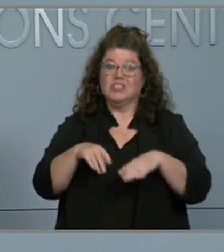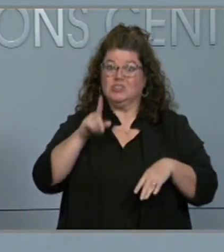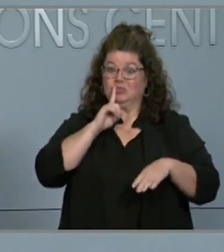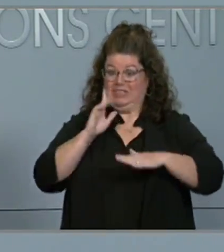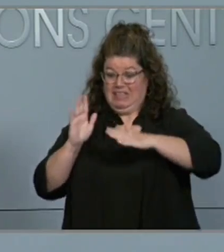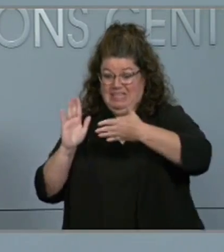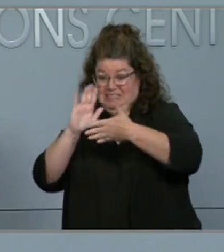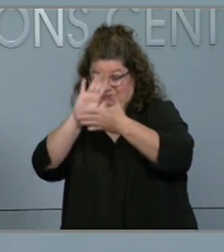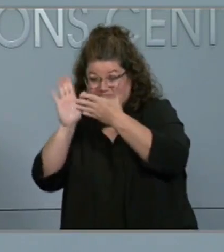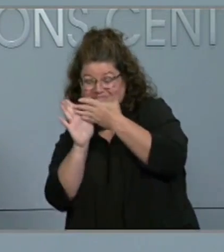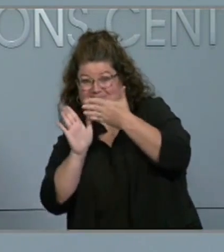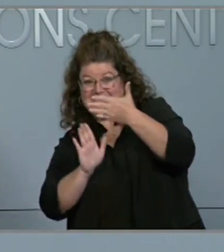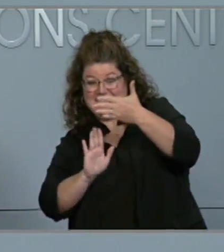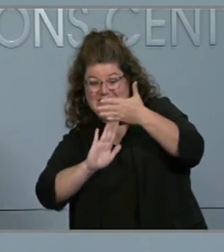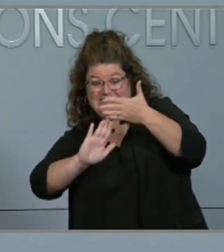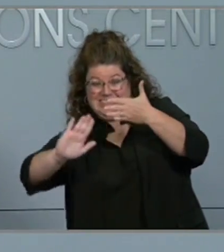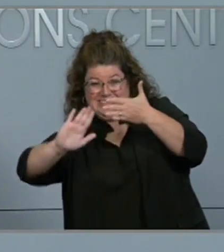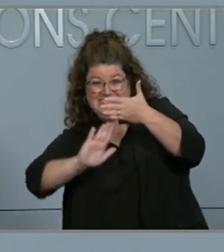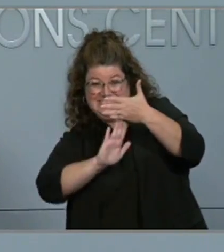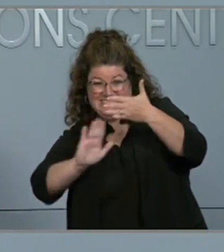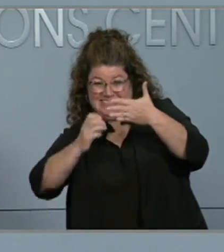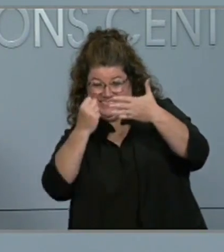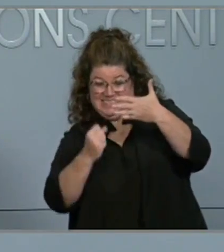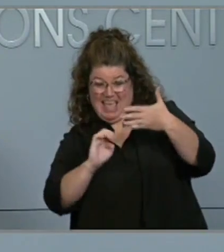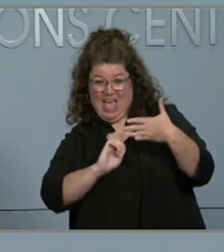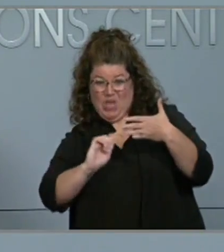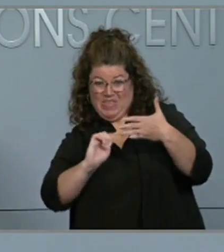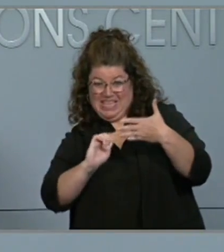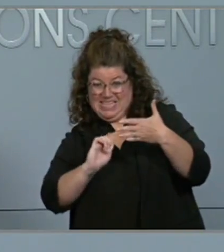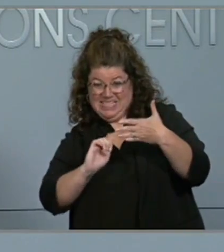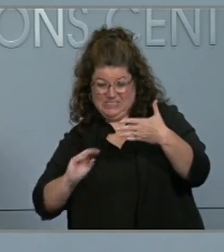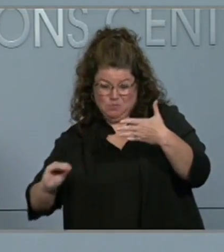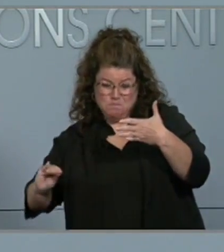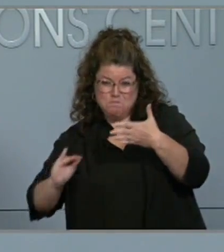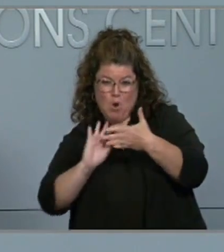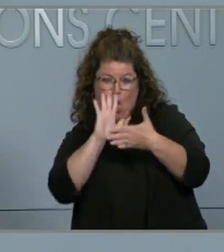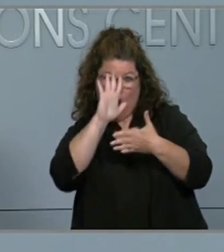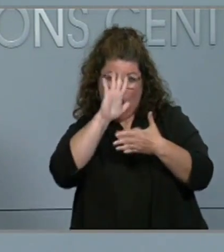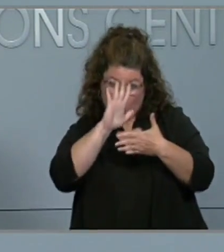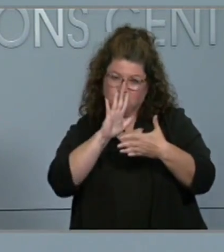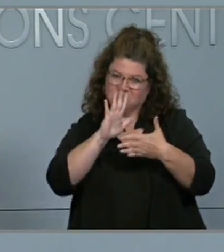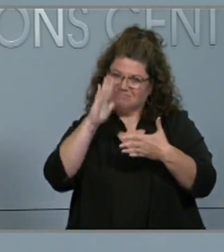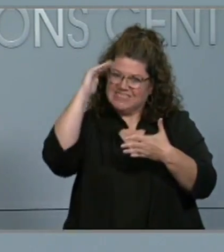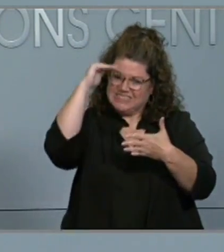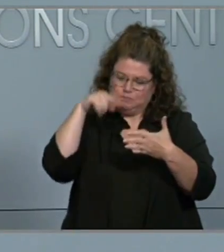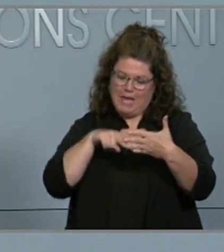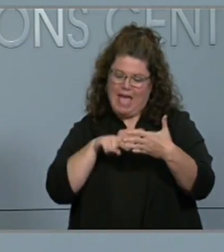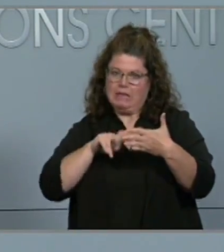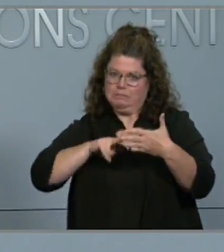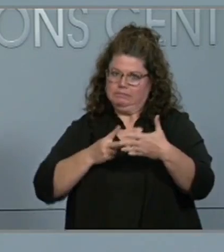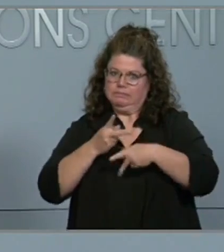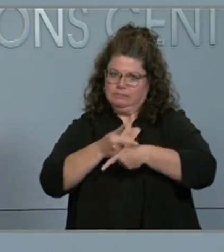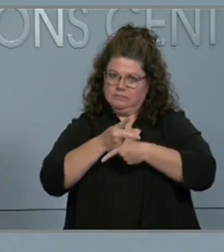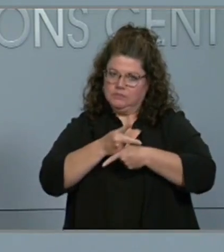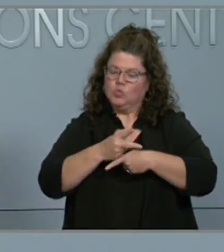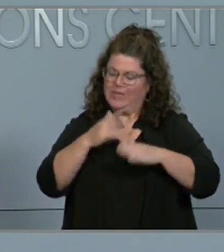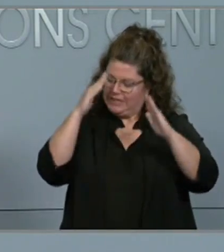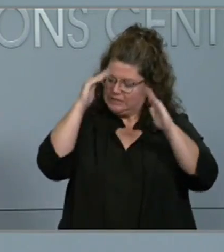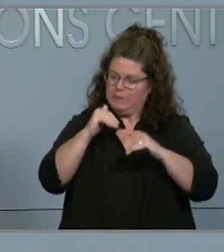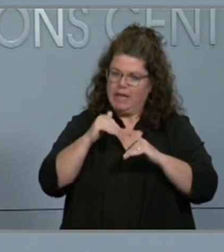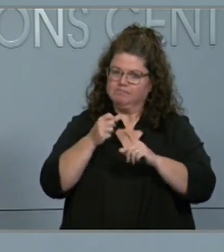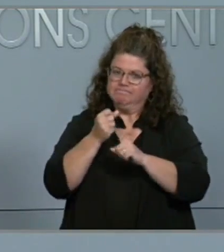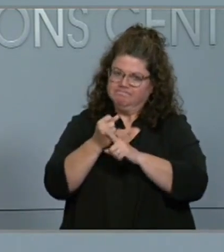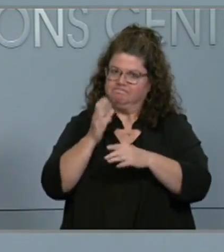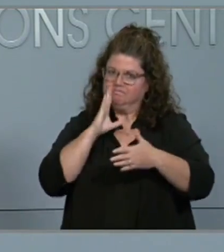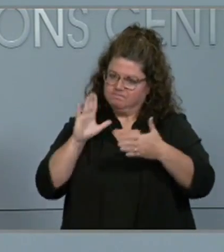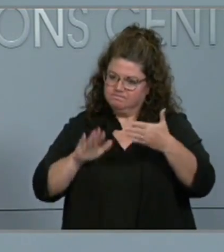our southeastern counties, including an inward flow toward the sound and rivers. We are also experiencing isolated flash flooding and the potential for